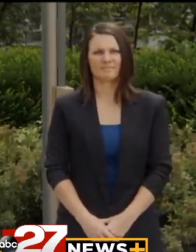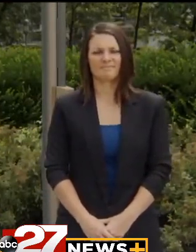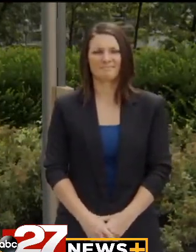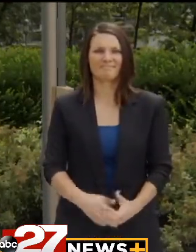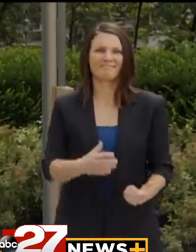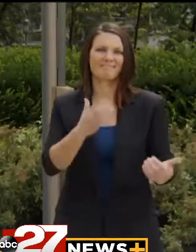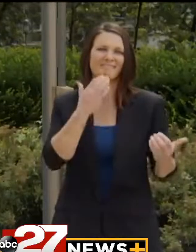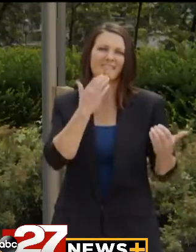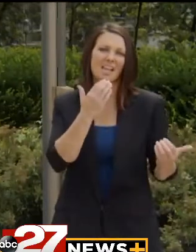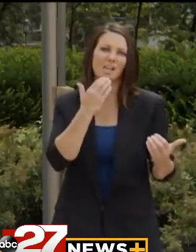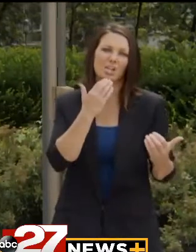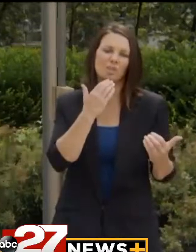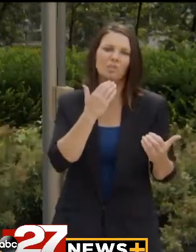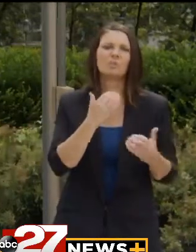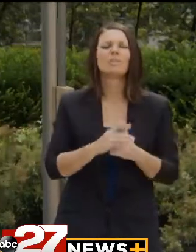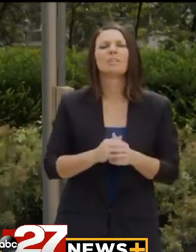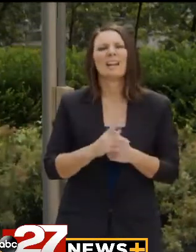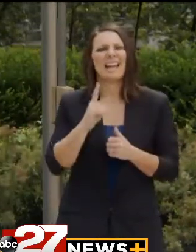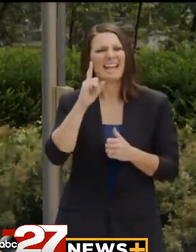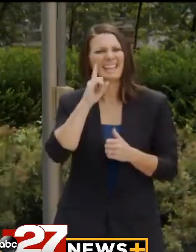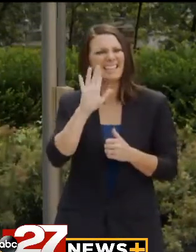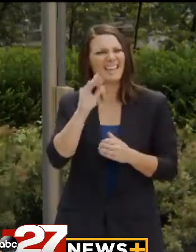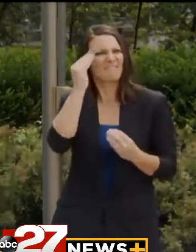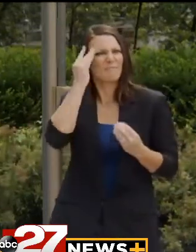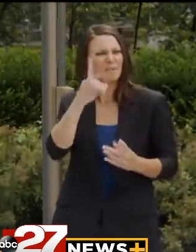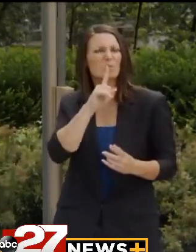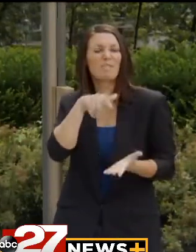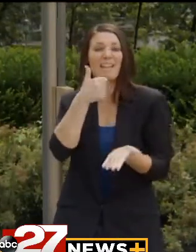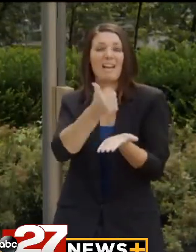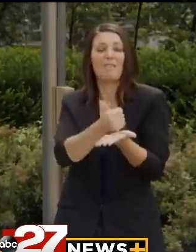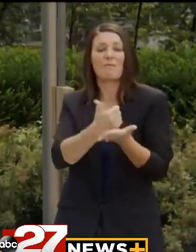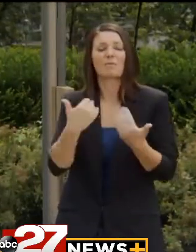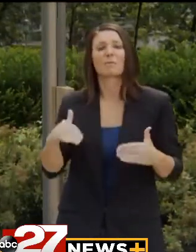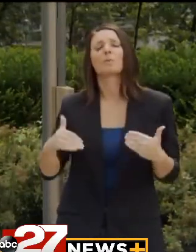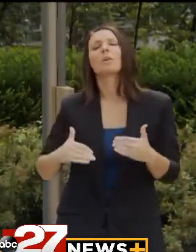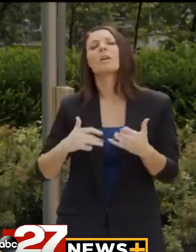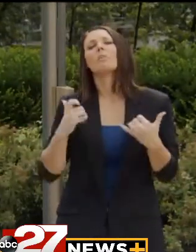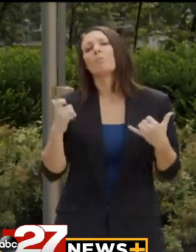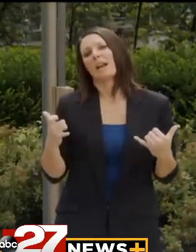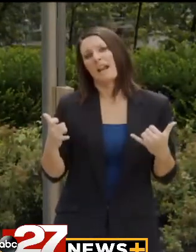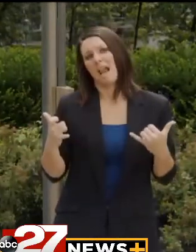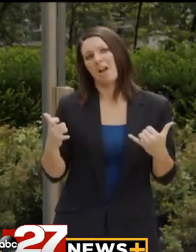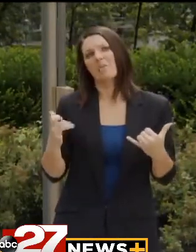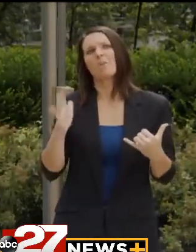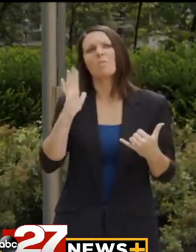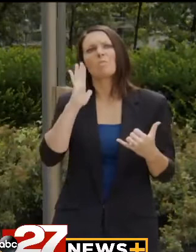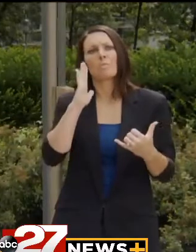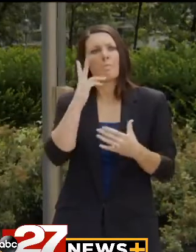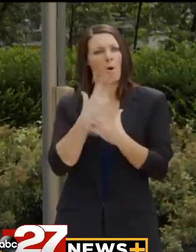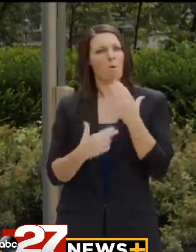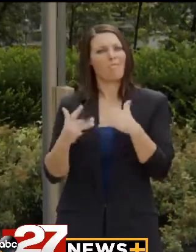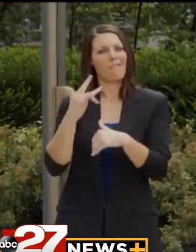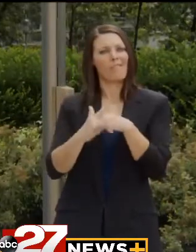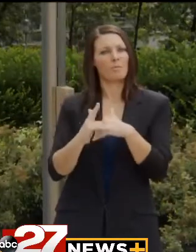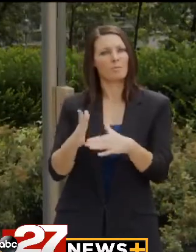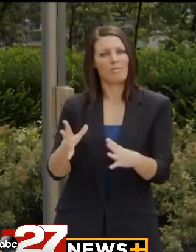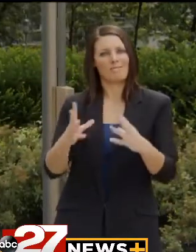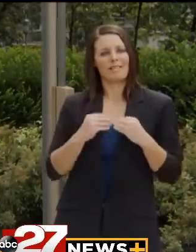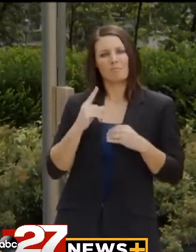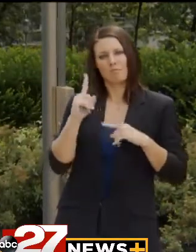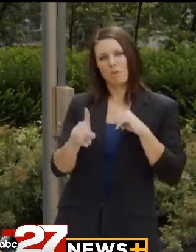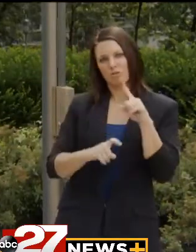Thank you, Deputy Secretary Titus. I think that information was very helpful. At this time, we are both available to take your questions.